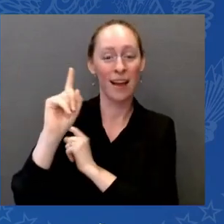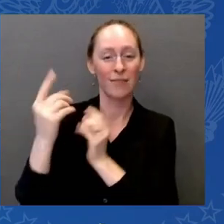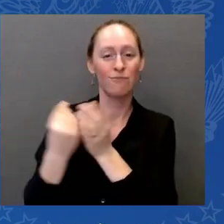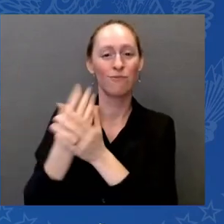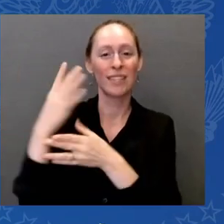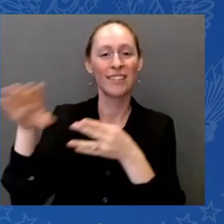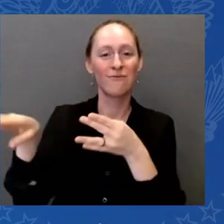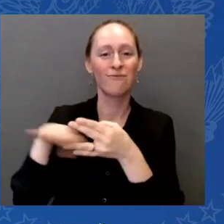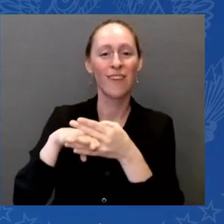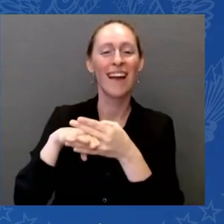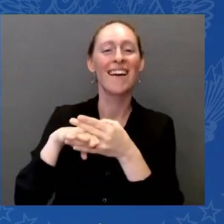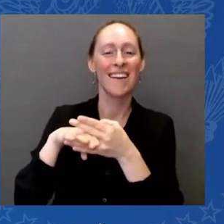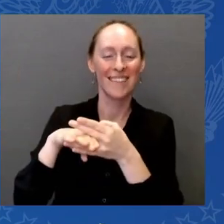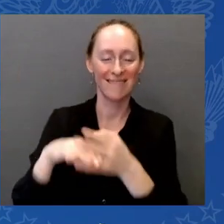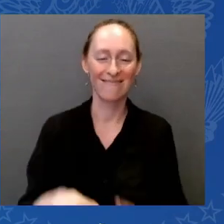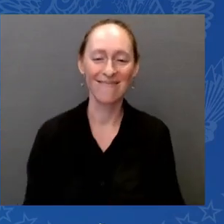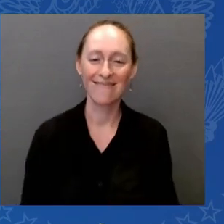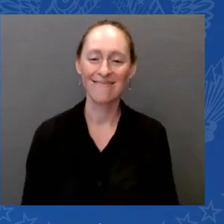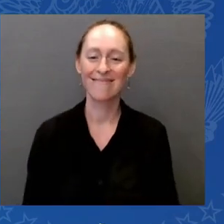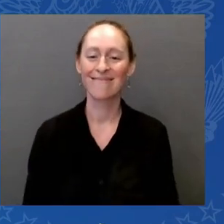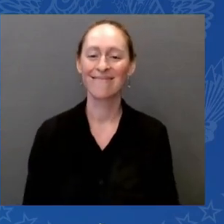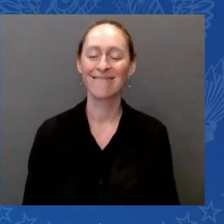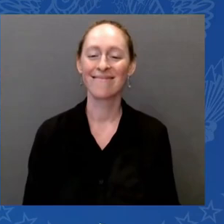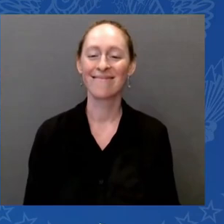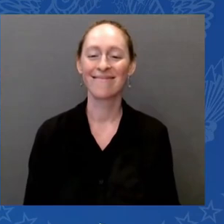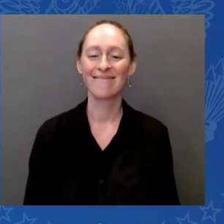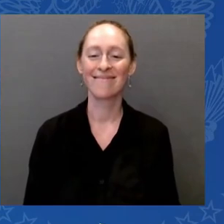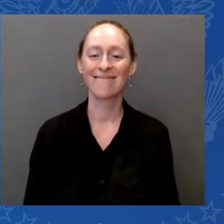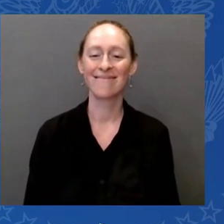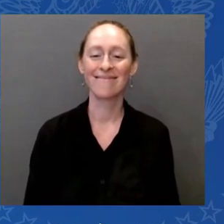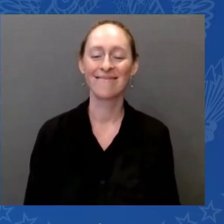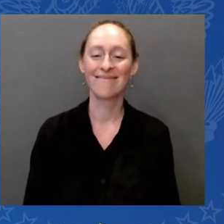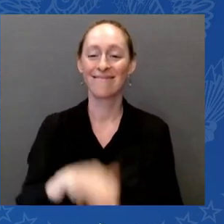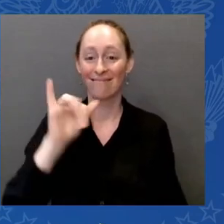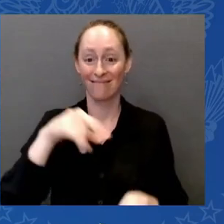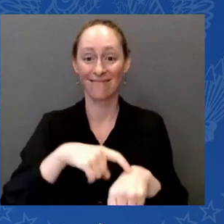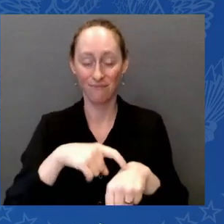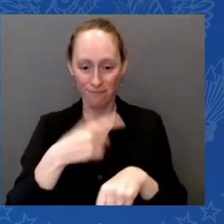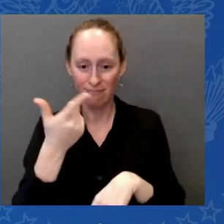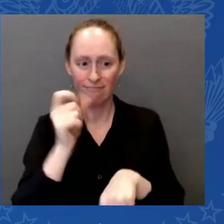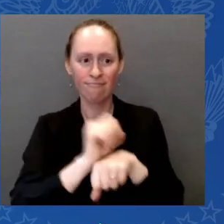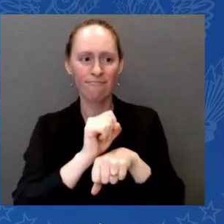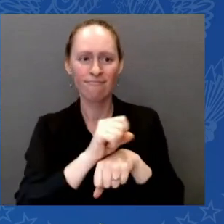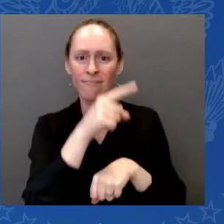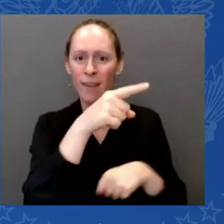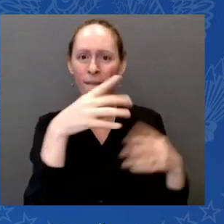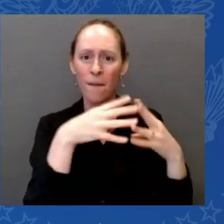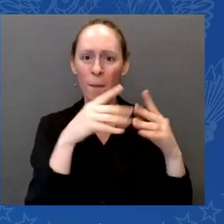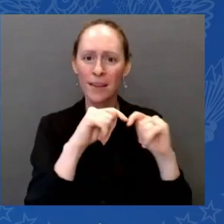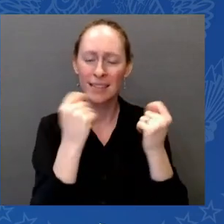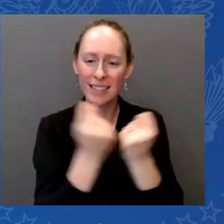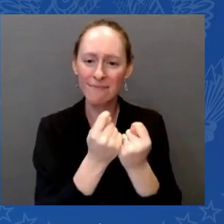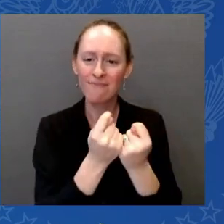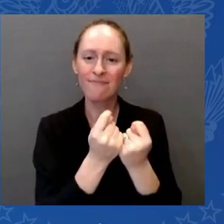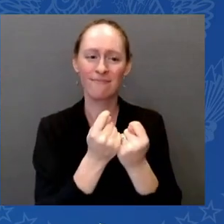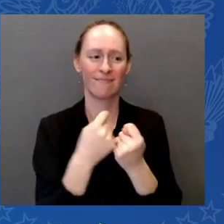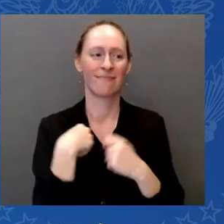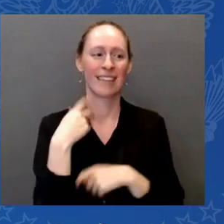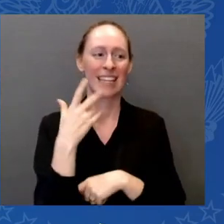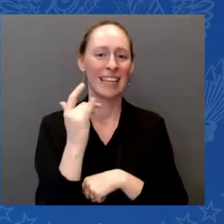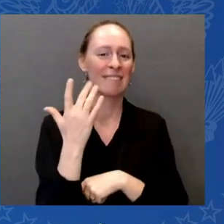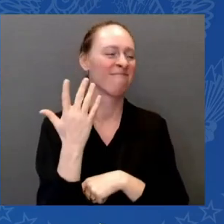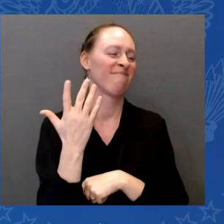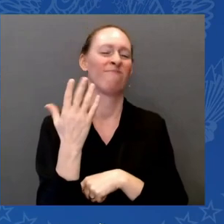on the football team in Delaware to come up every weekend because I couldn't stay away from her. And her